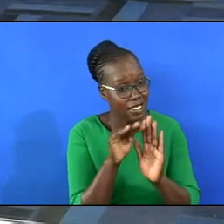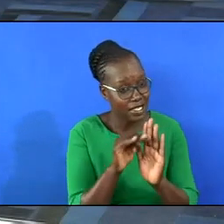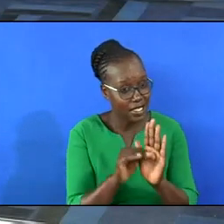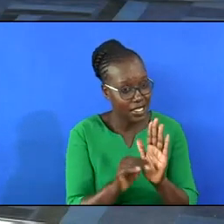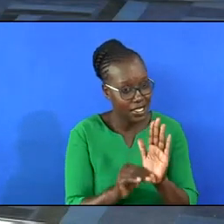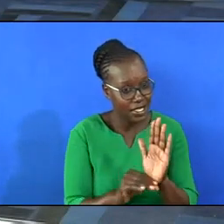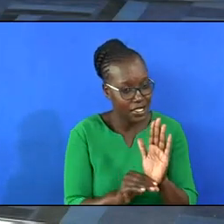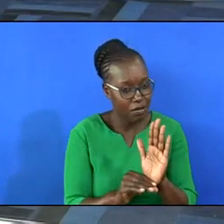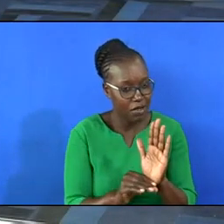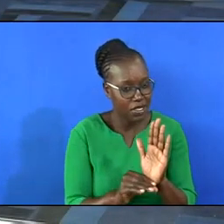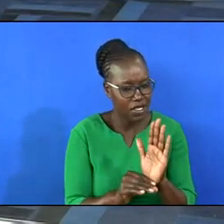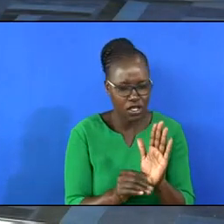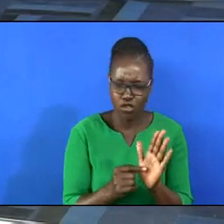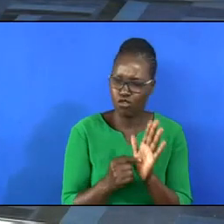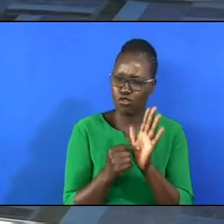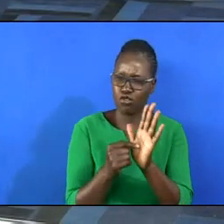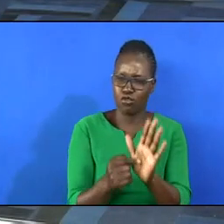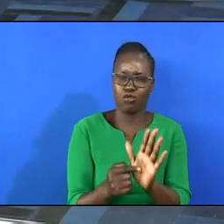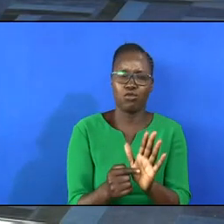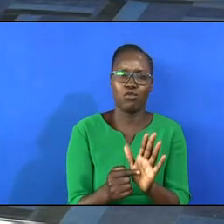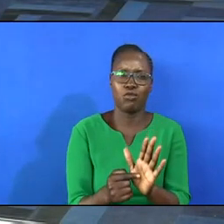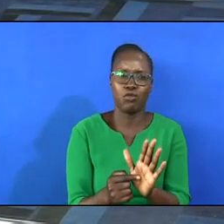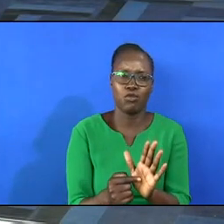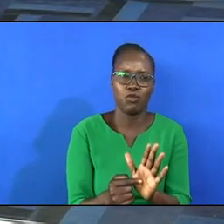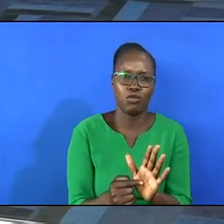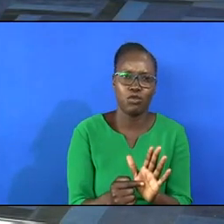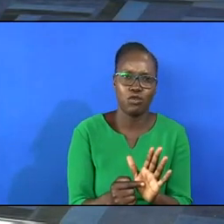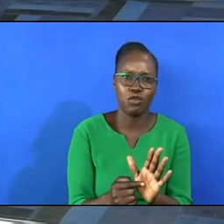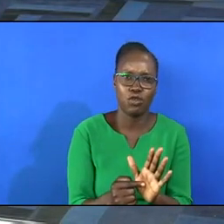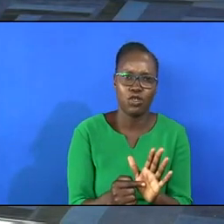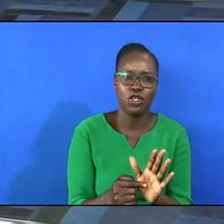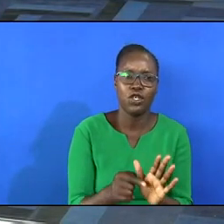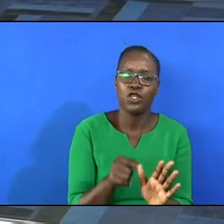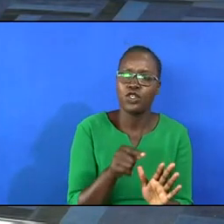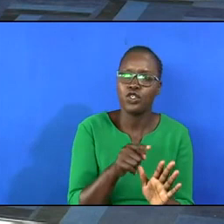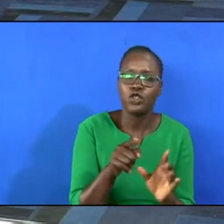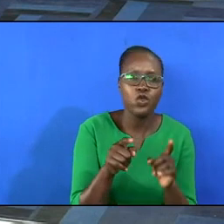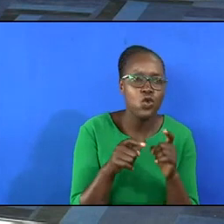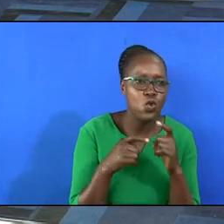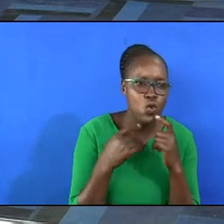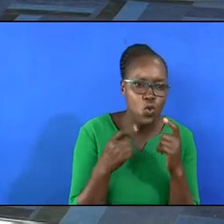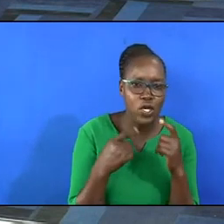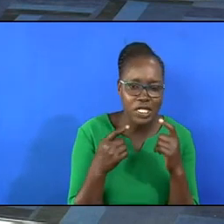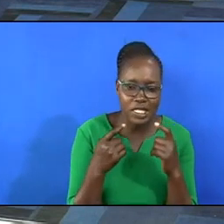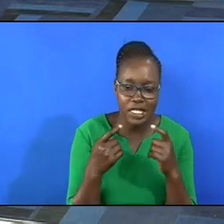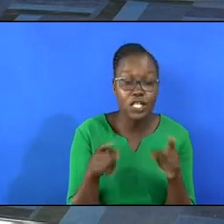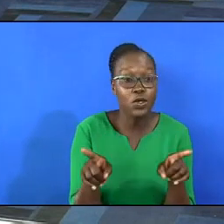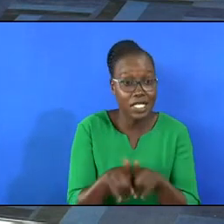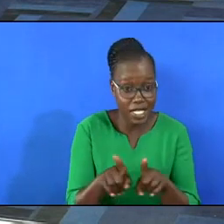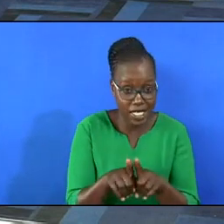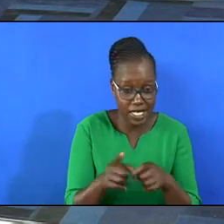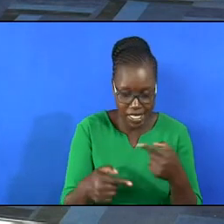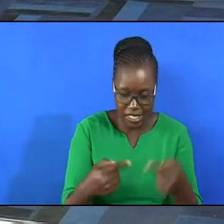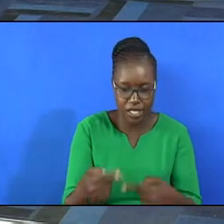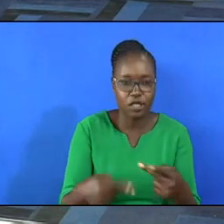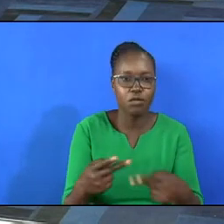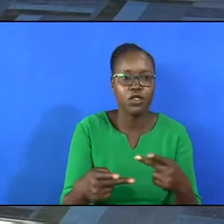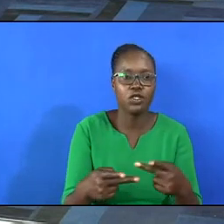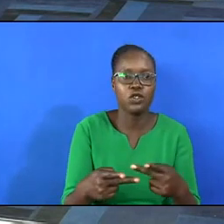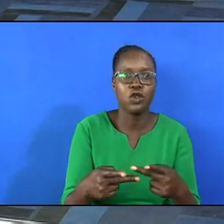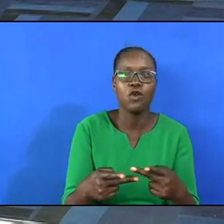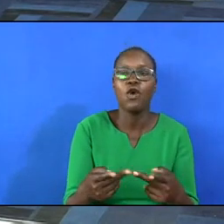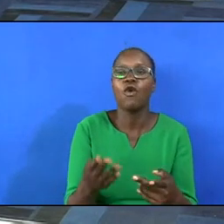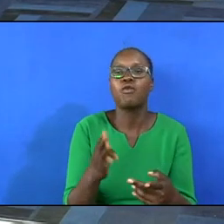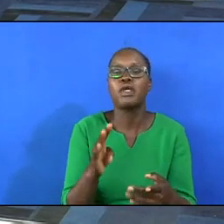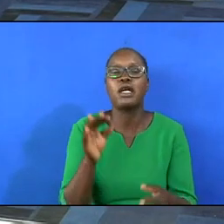seems to indicate that you are still in the process of being